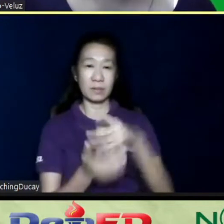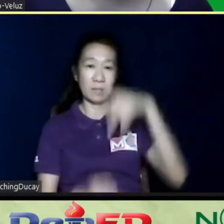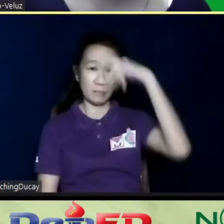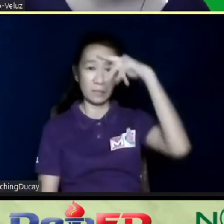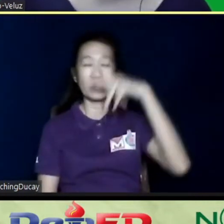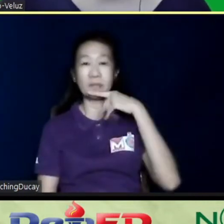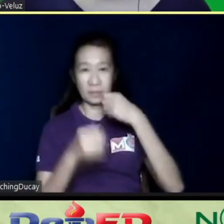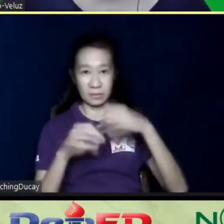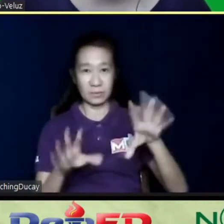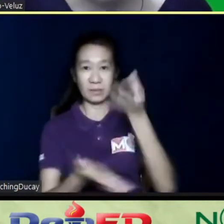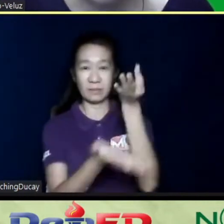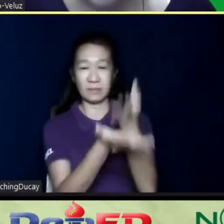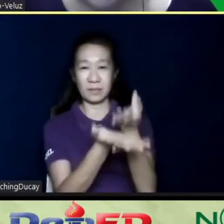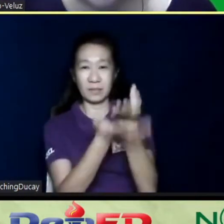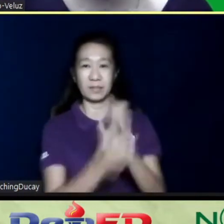losing money.